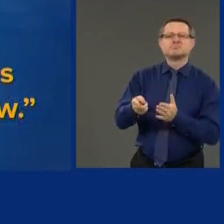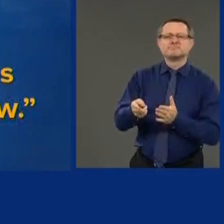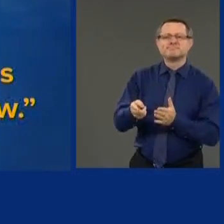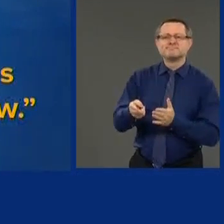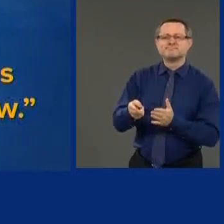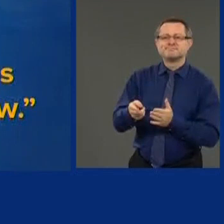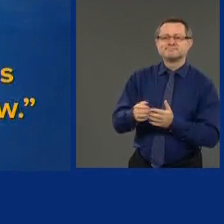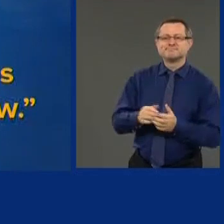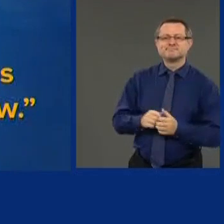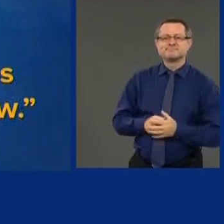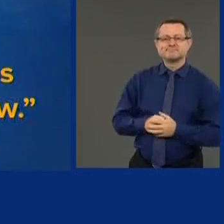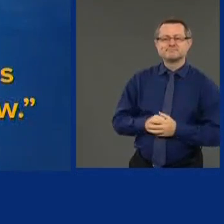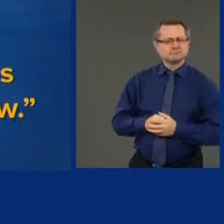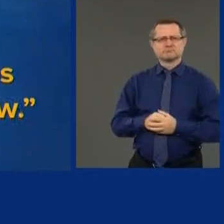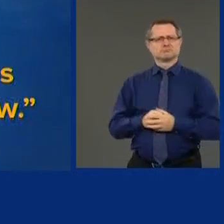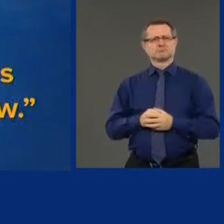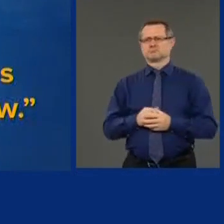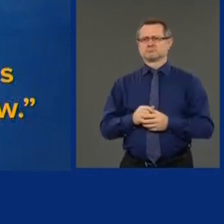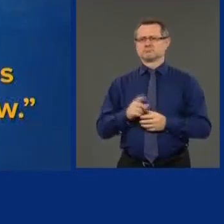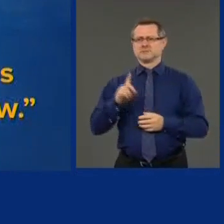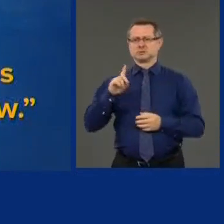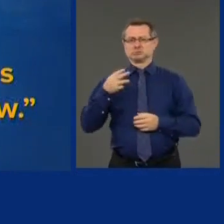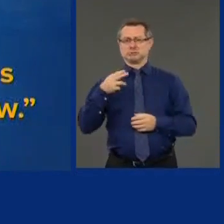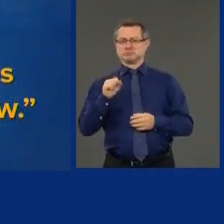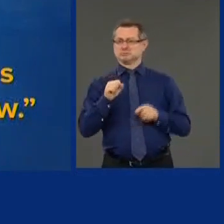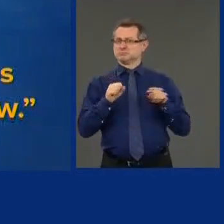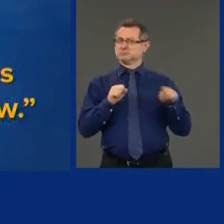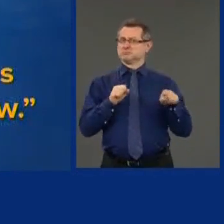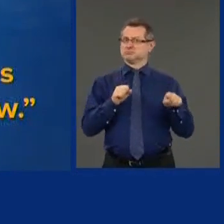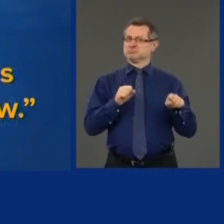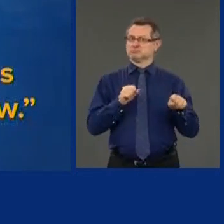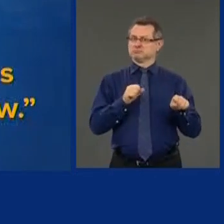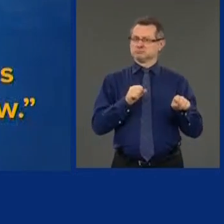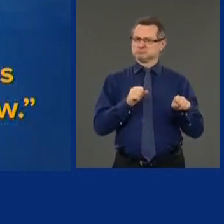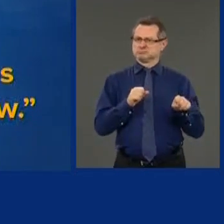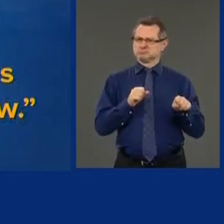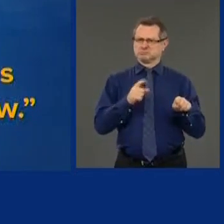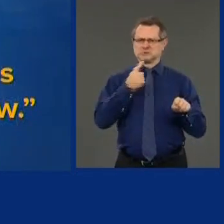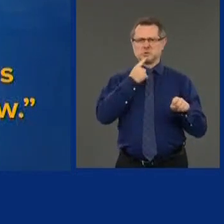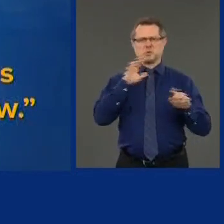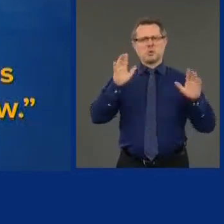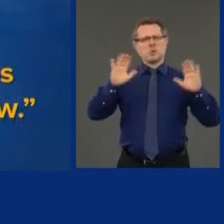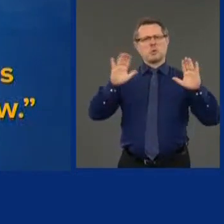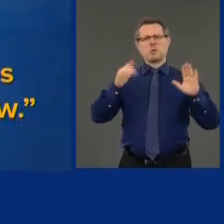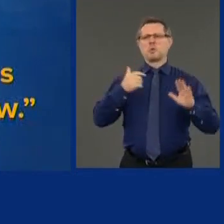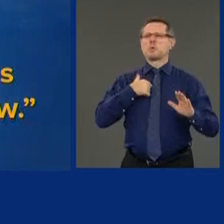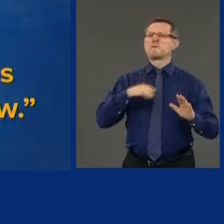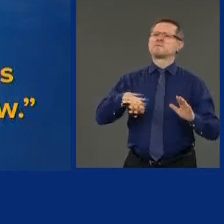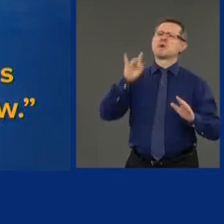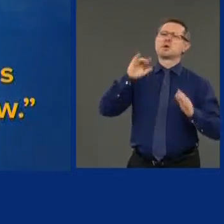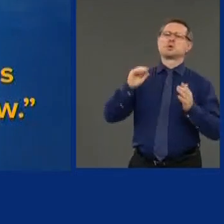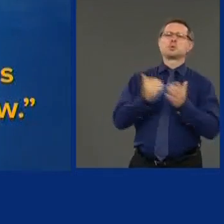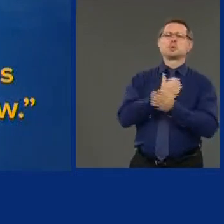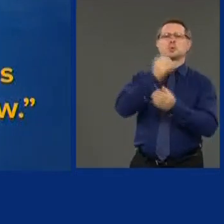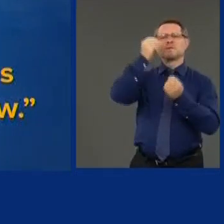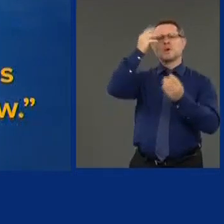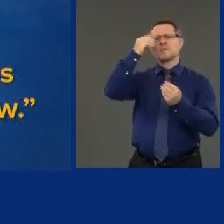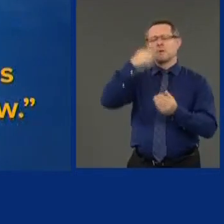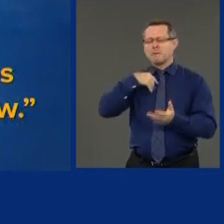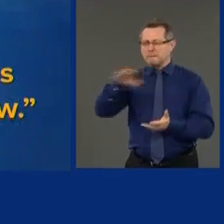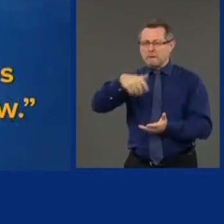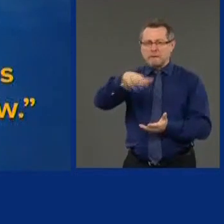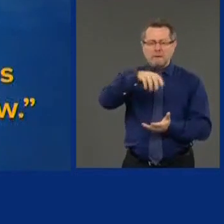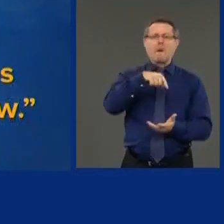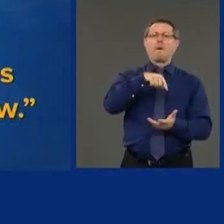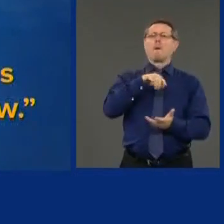Department of Homeland Security made a startling revelation yesterday late afternoon.